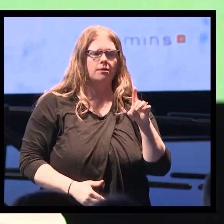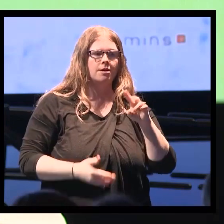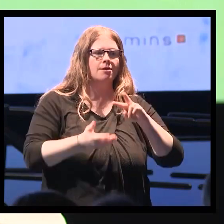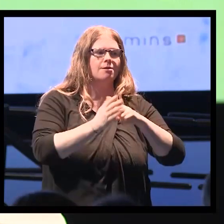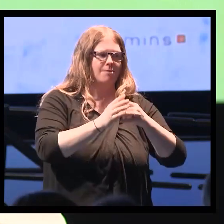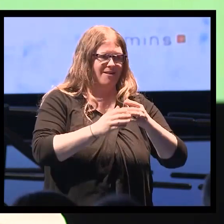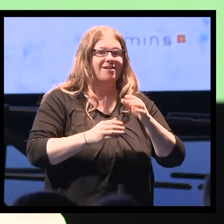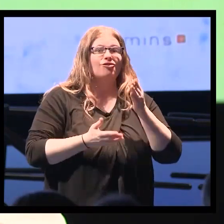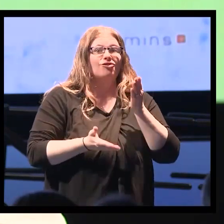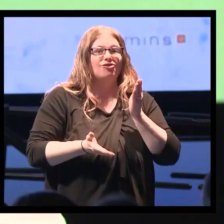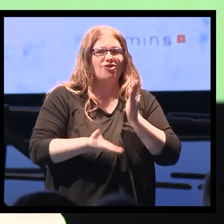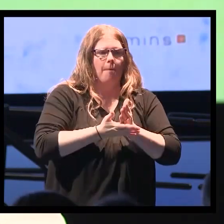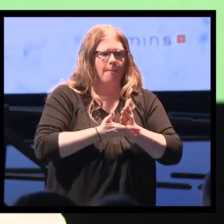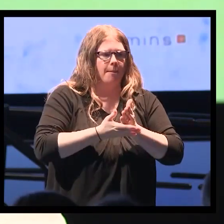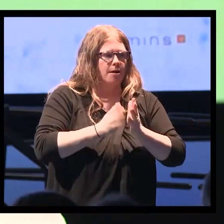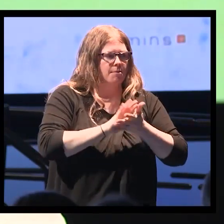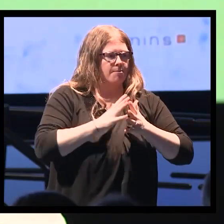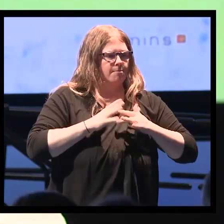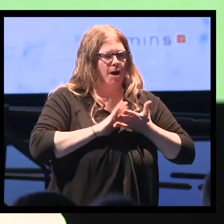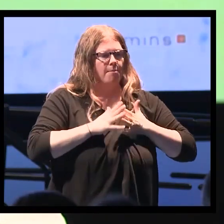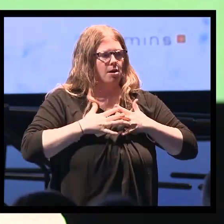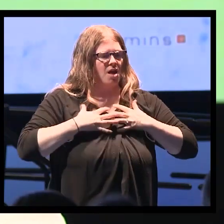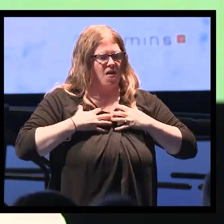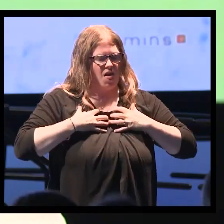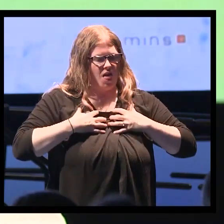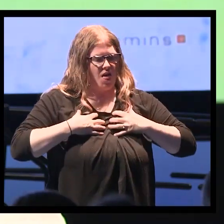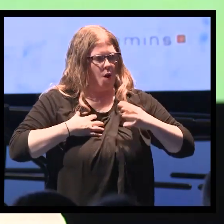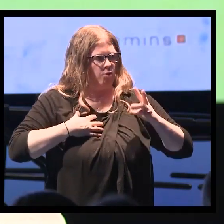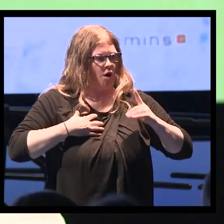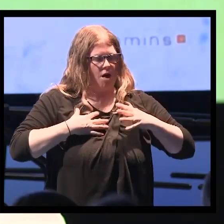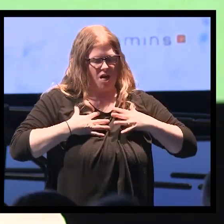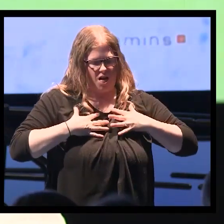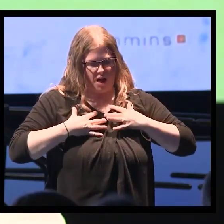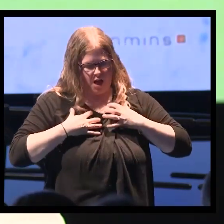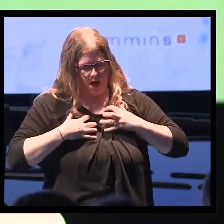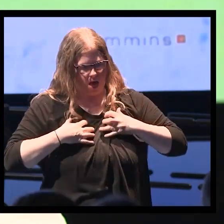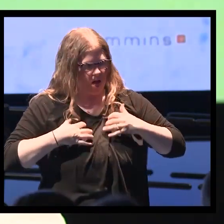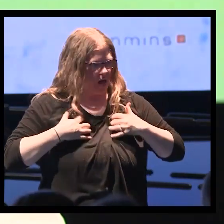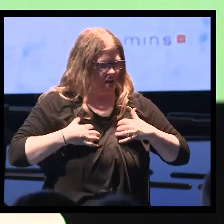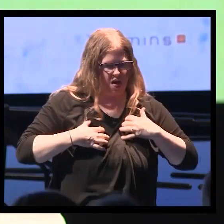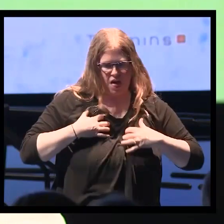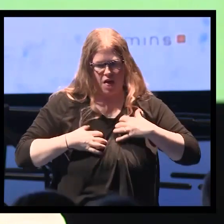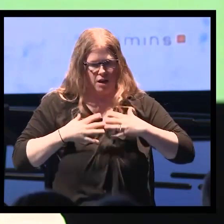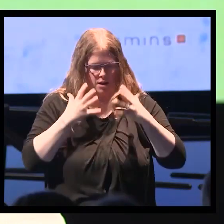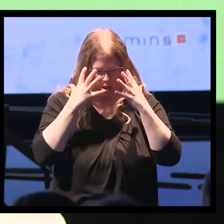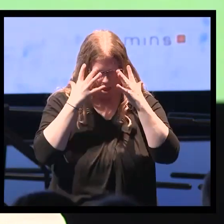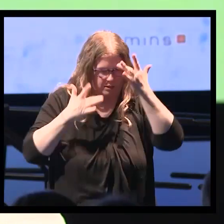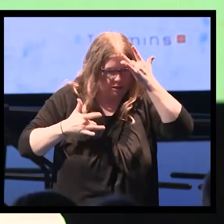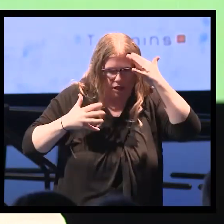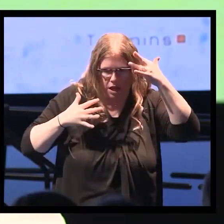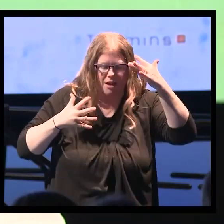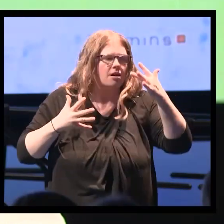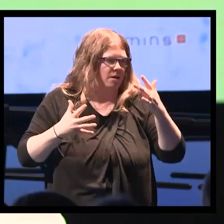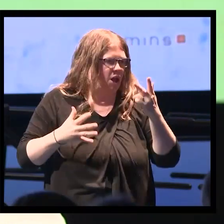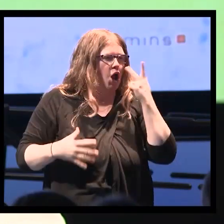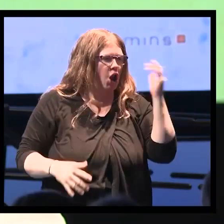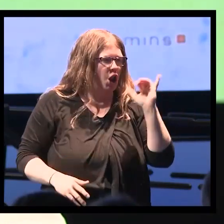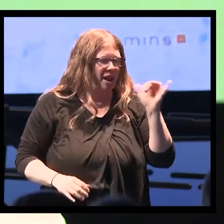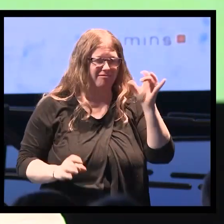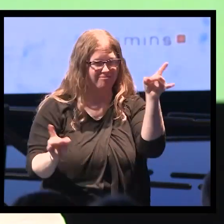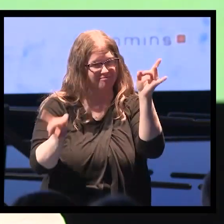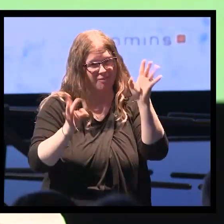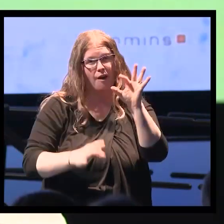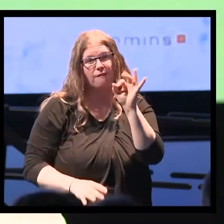syndrome, which is extremely unpleasant, causing dysphoria, depressed mood, and physical illness, very similar to a terrible